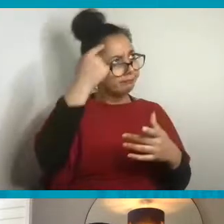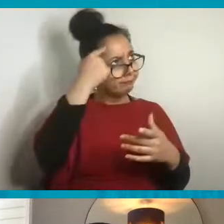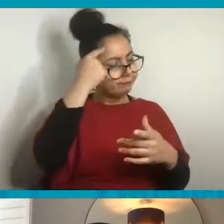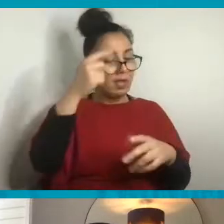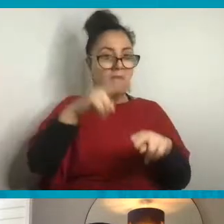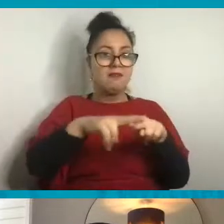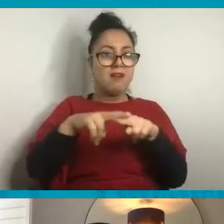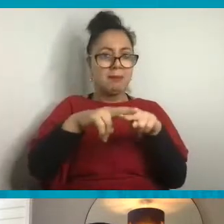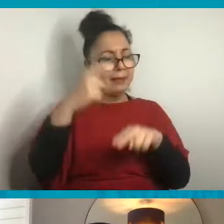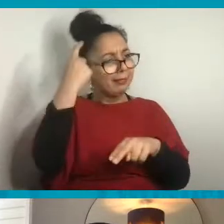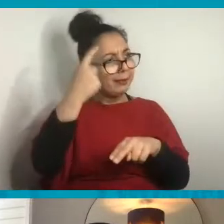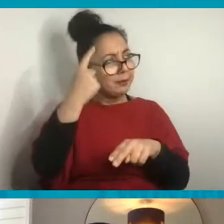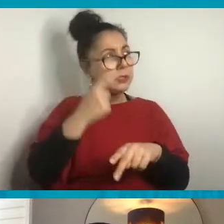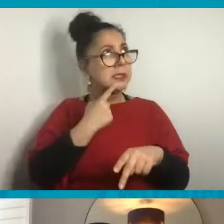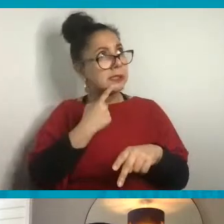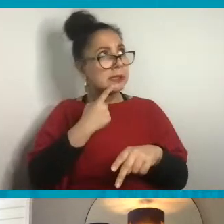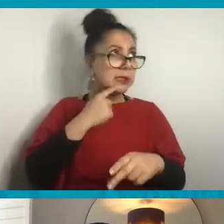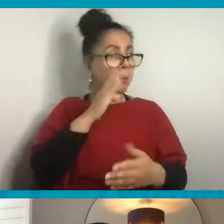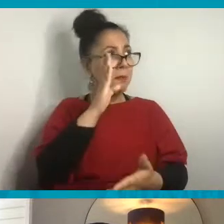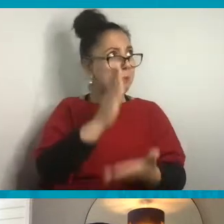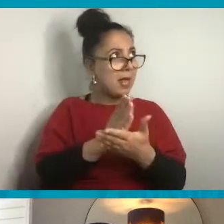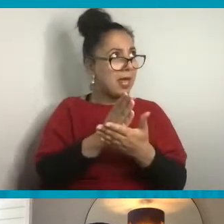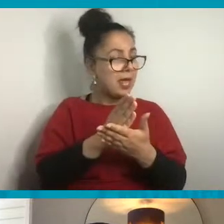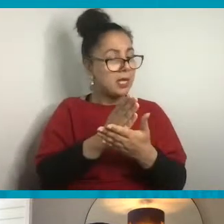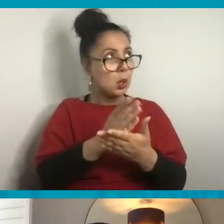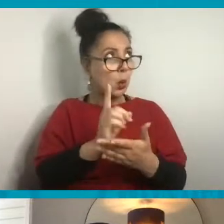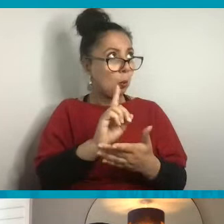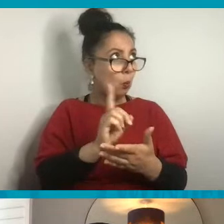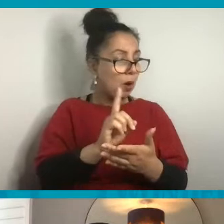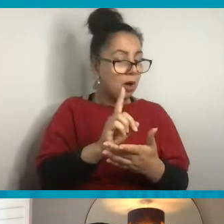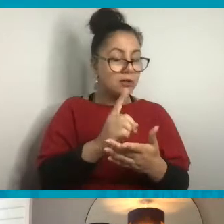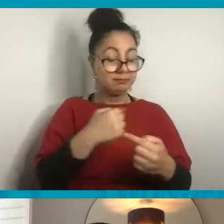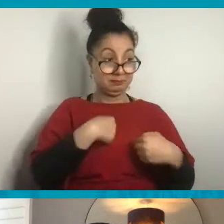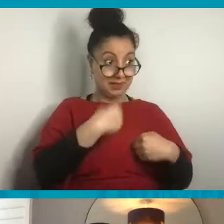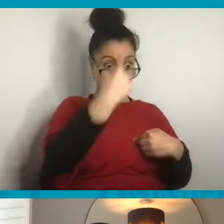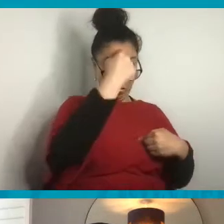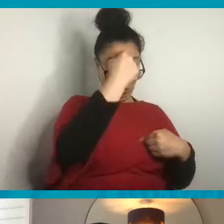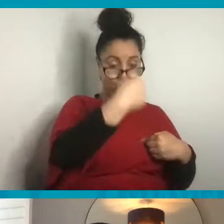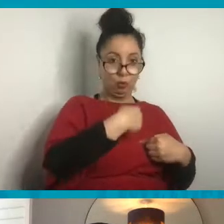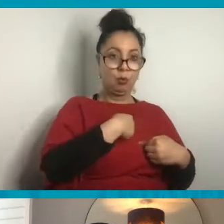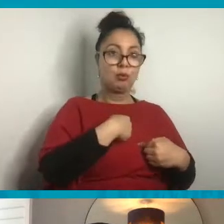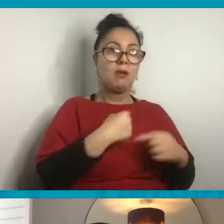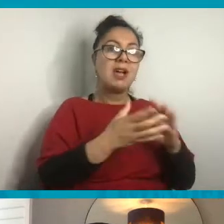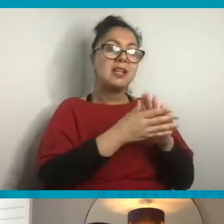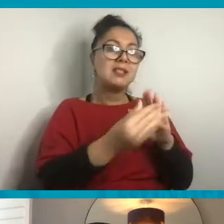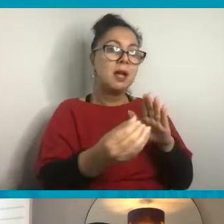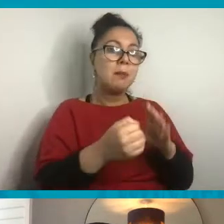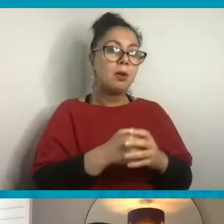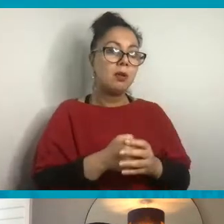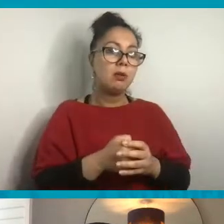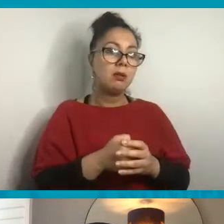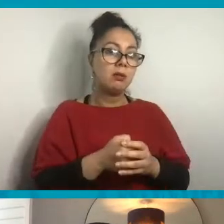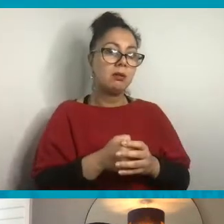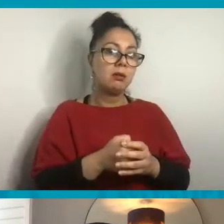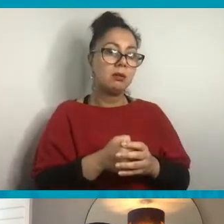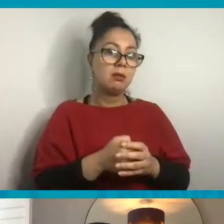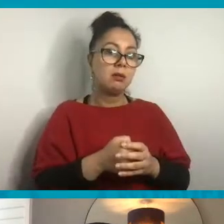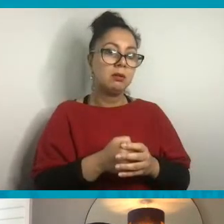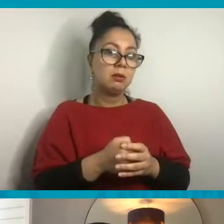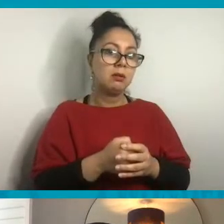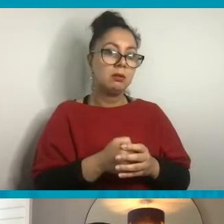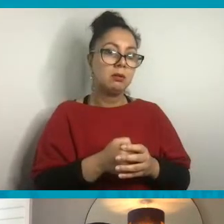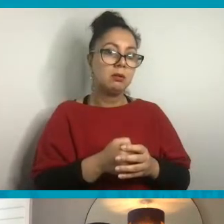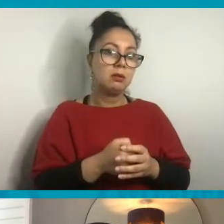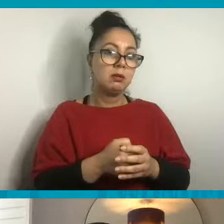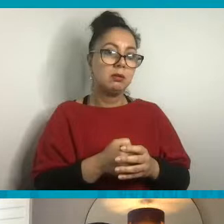pledge they will make, and I thought of one, for example, I thought, and I've used this